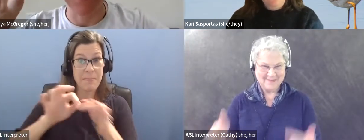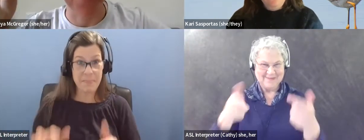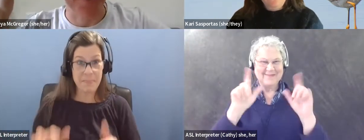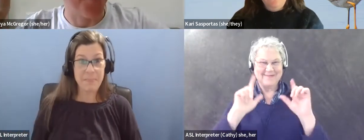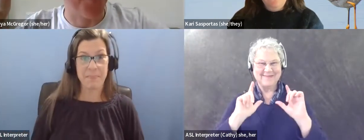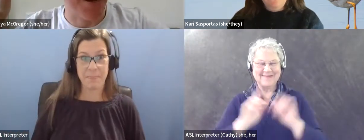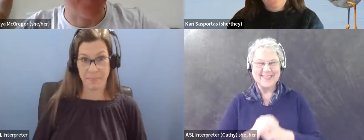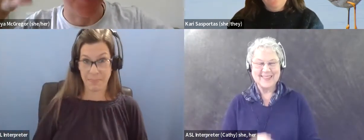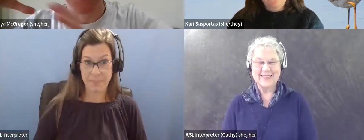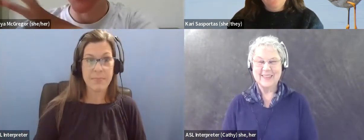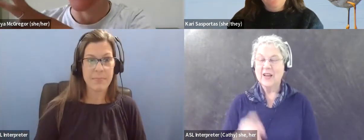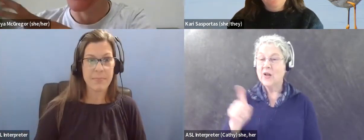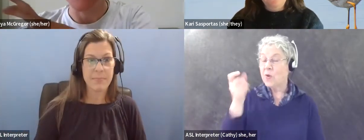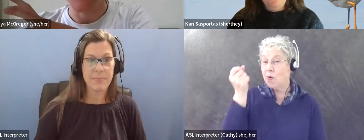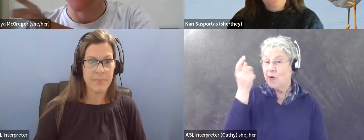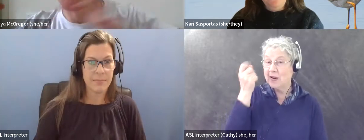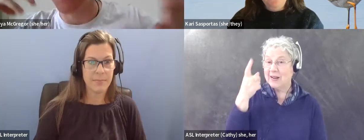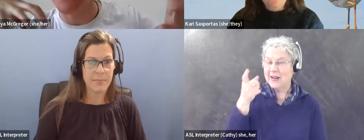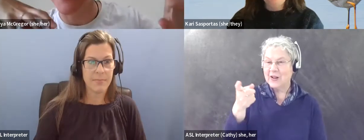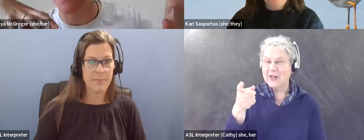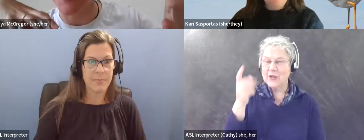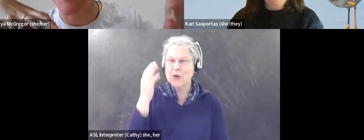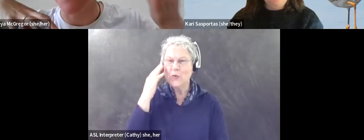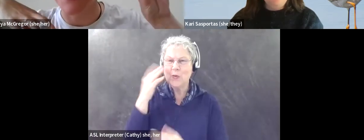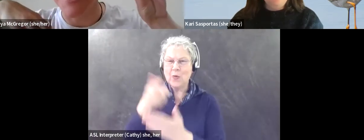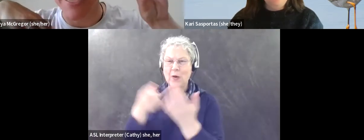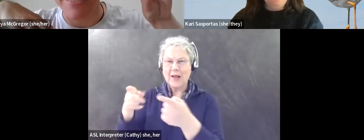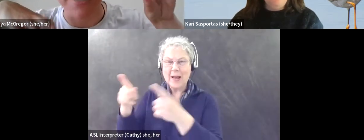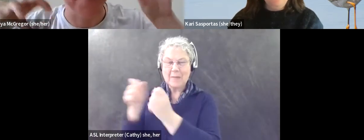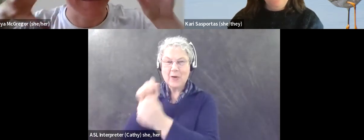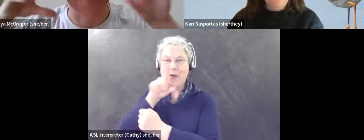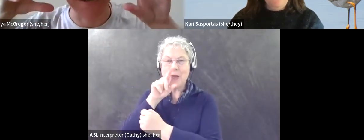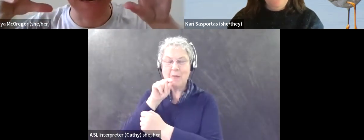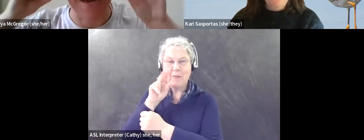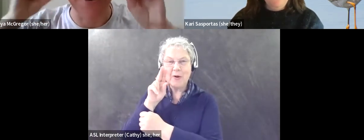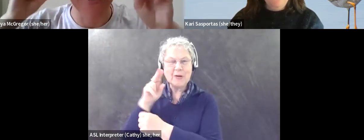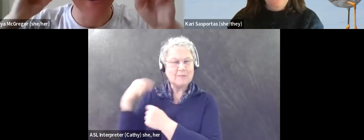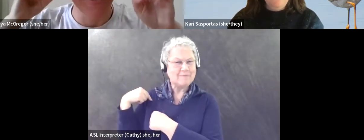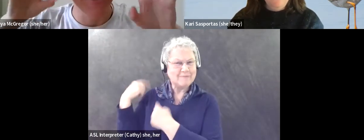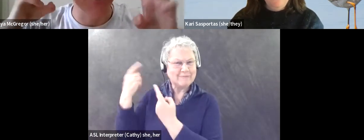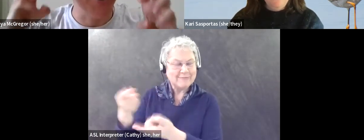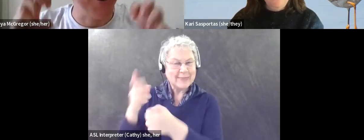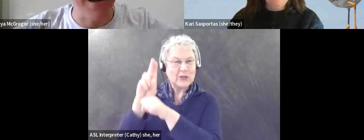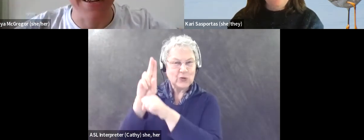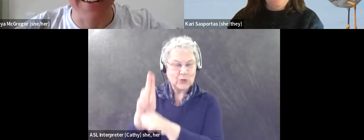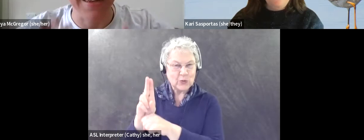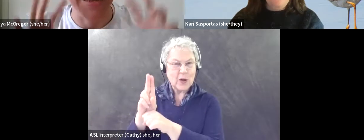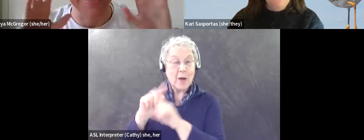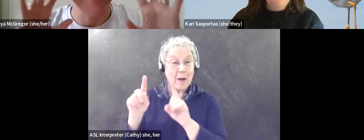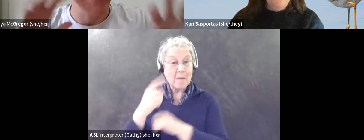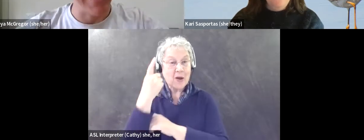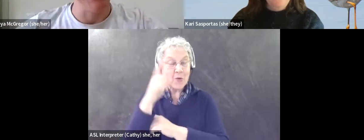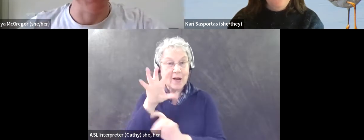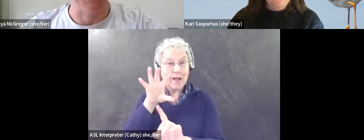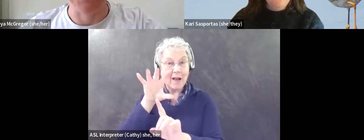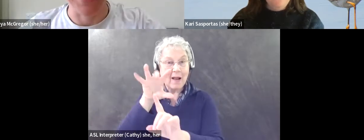knew what was going on with the birds you were used to, but it was the birds that were just slightly different that really kind of caught your eye. And like,